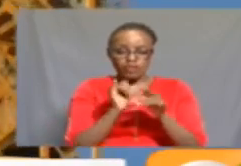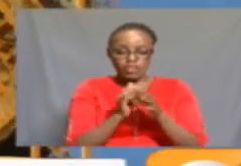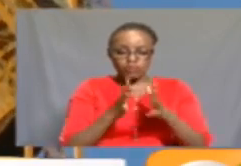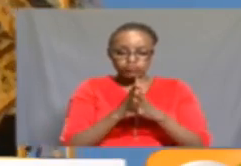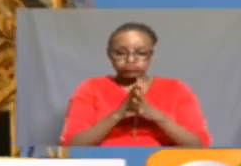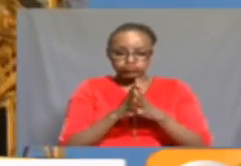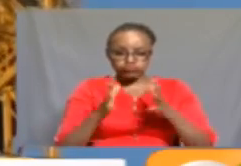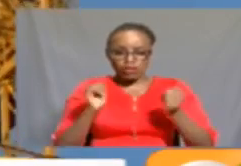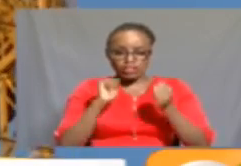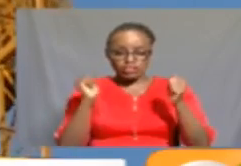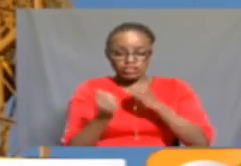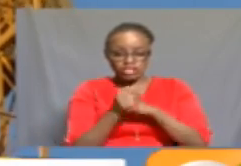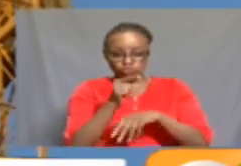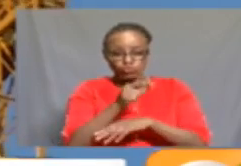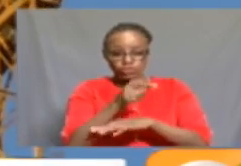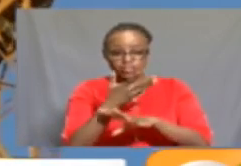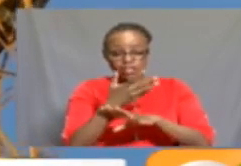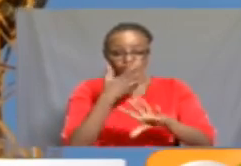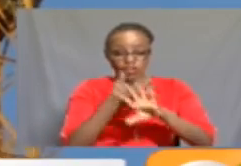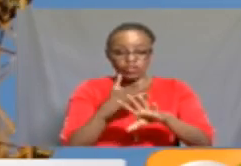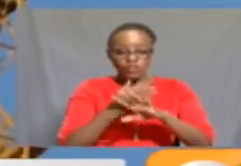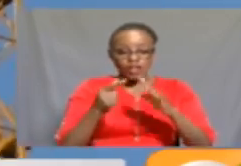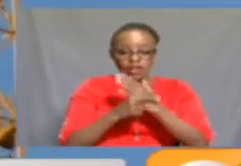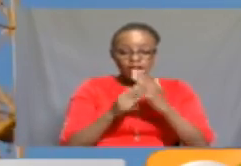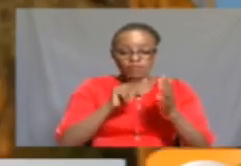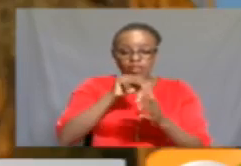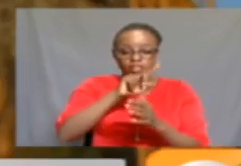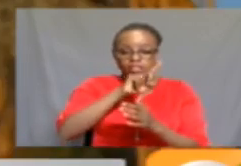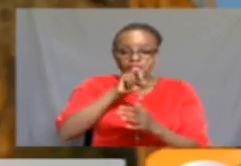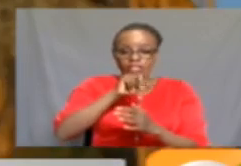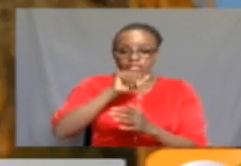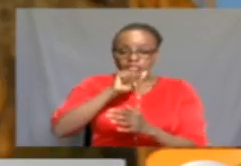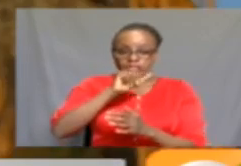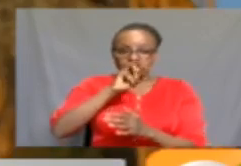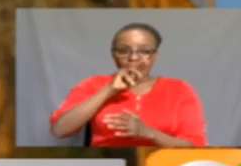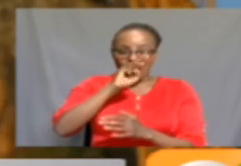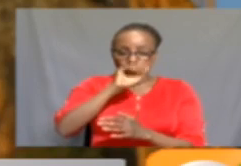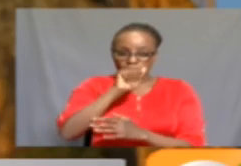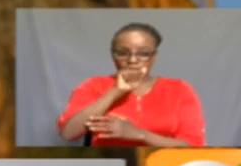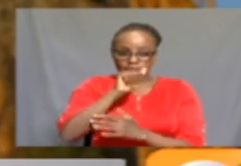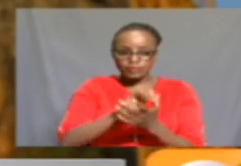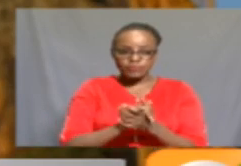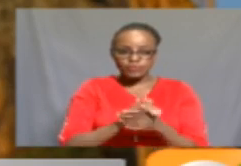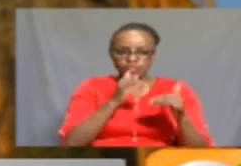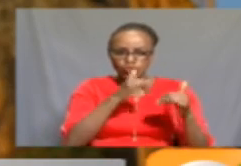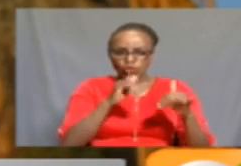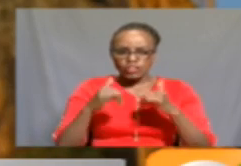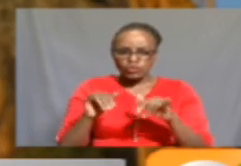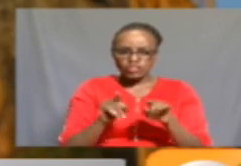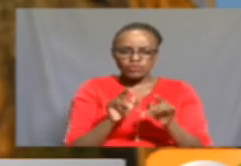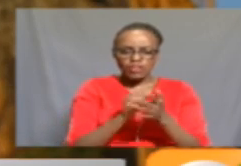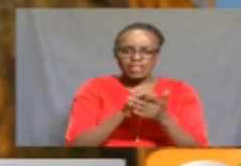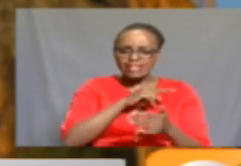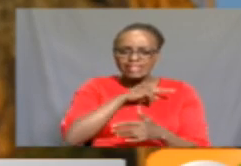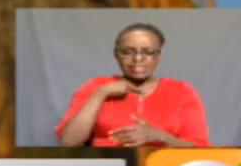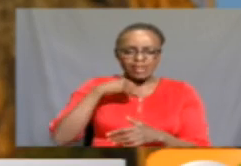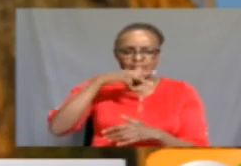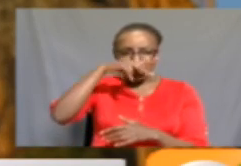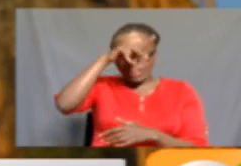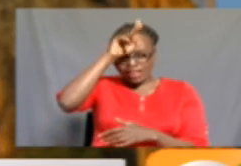and turn her to this rock. The girl's name was Nzamba. Mzee Kimanzi Mutunga, Mzee Mutunga,